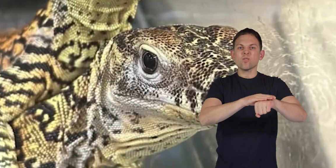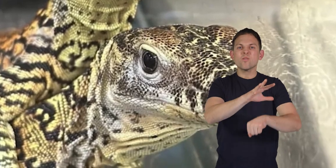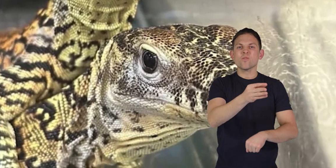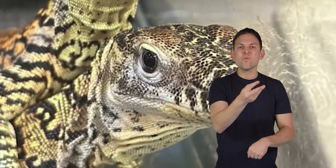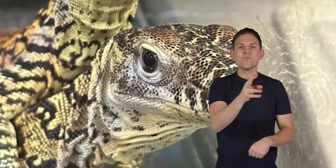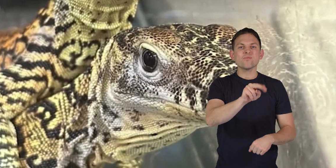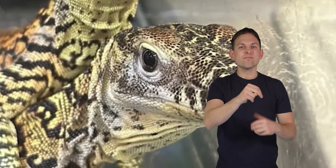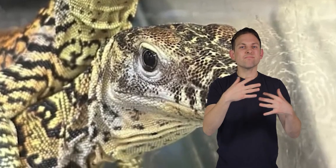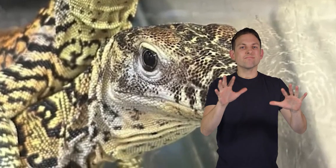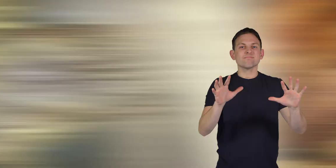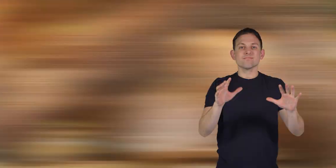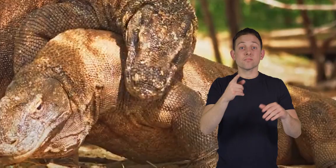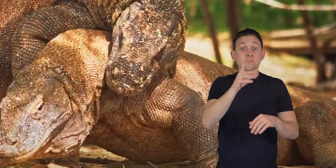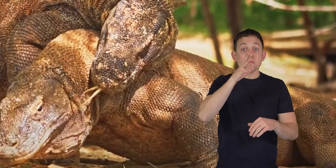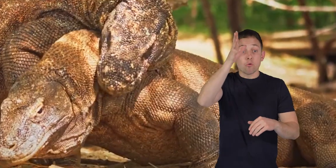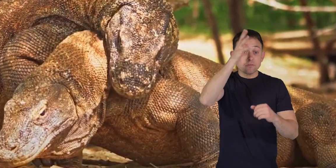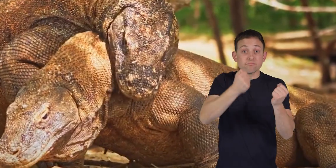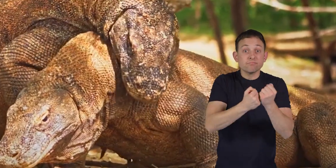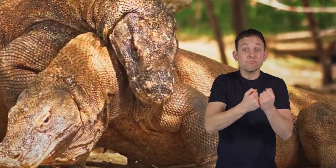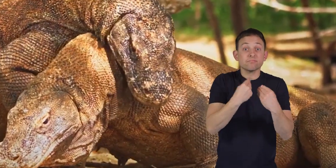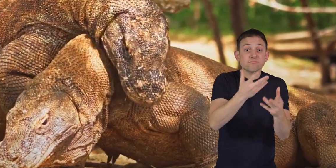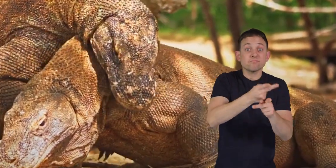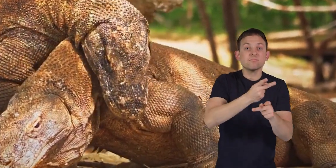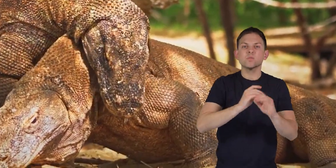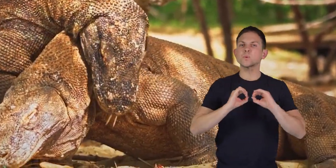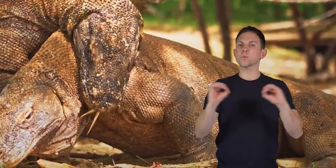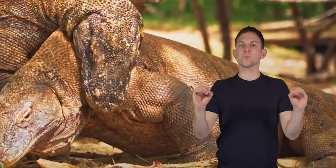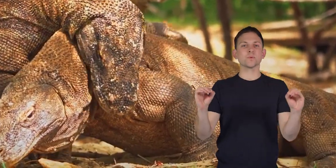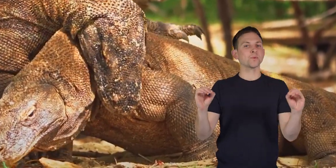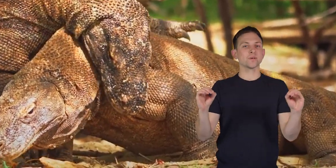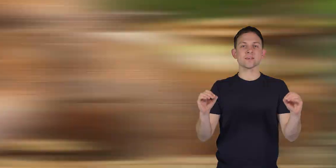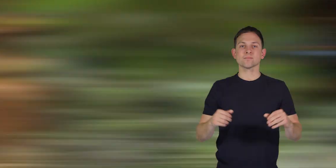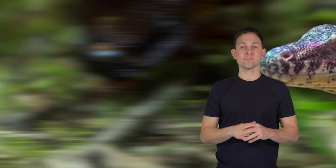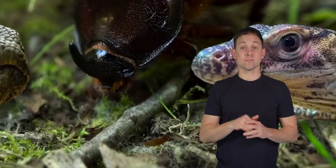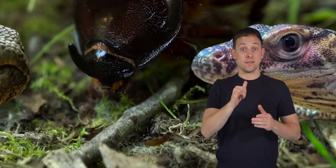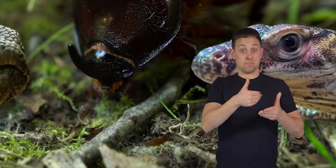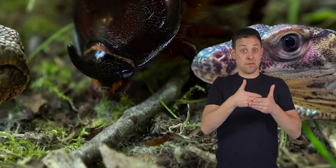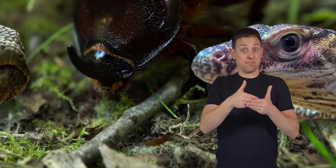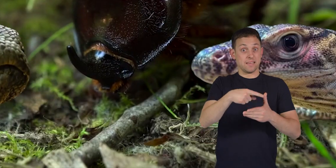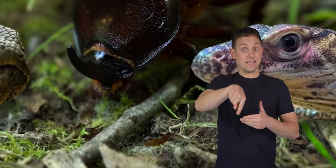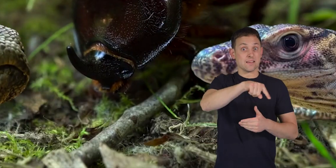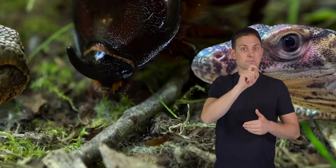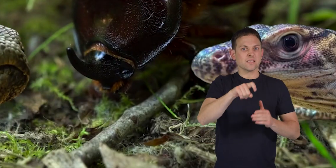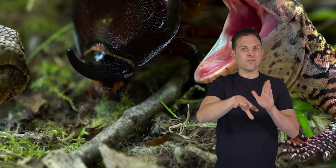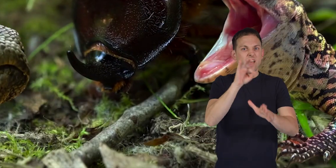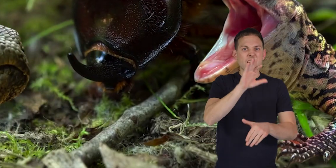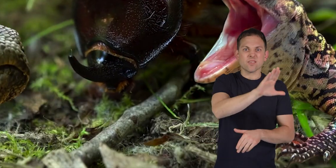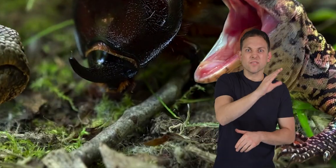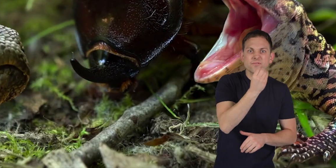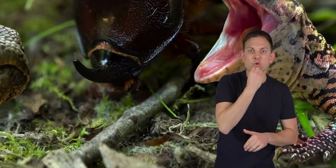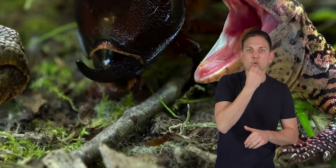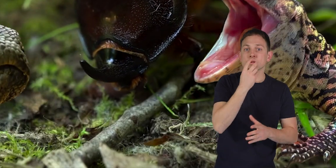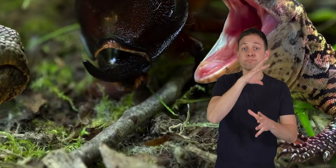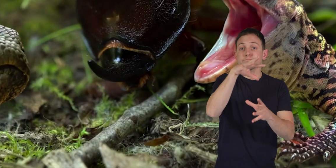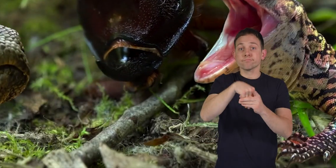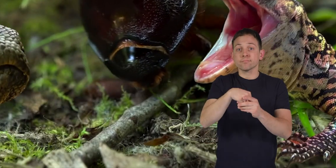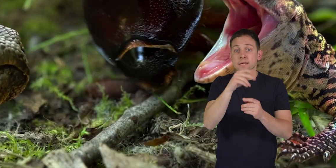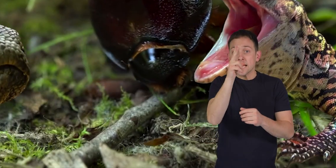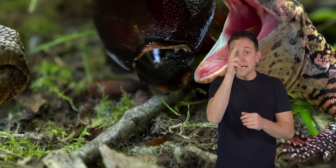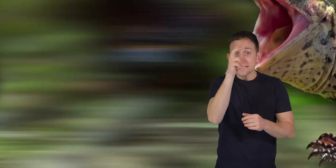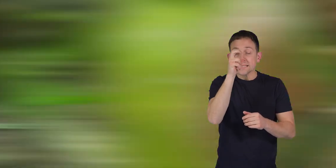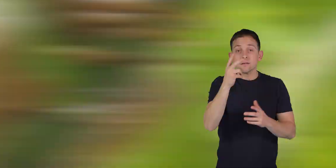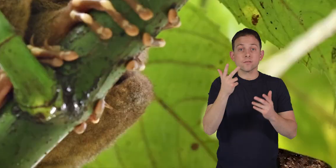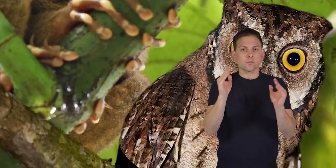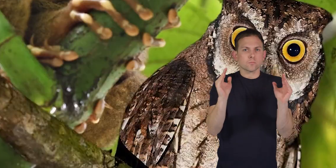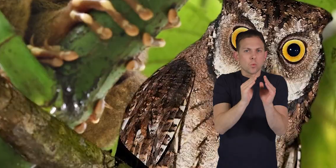they're on their own, and their parents don't provide any care. The babies must find their own food, including